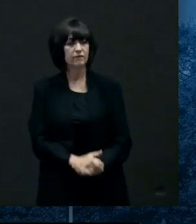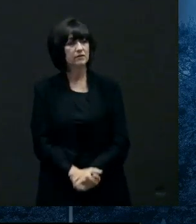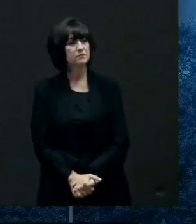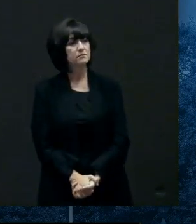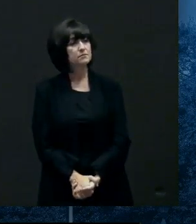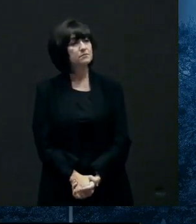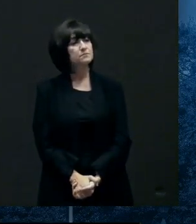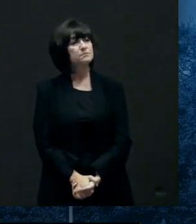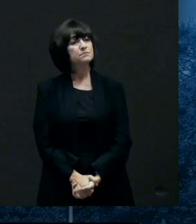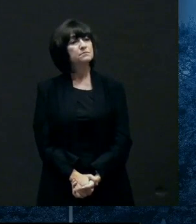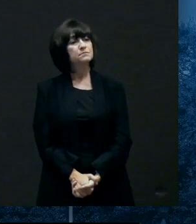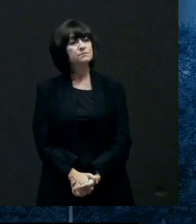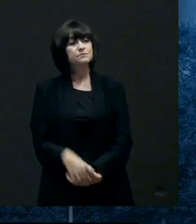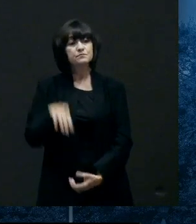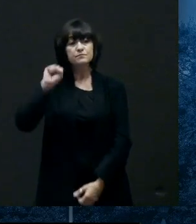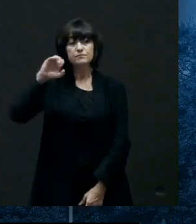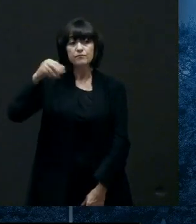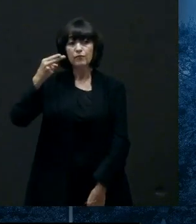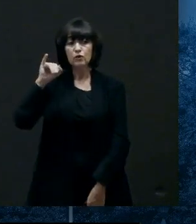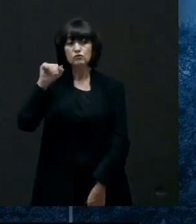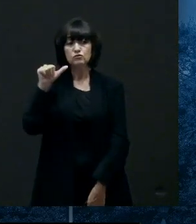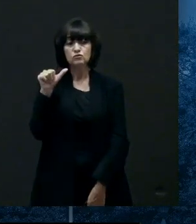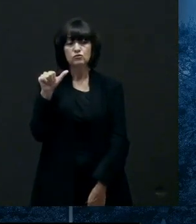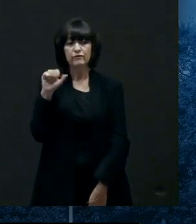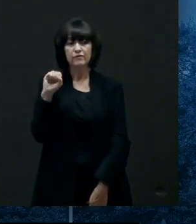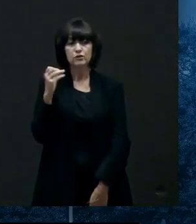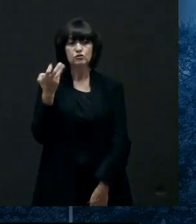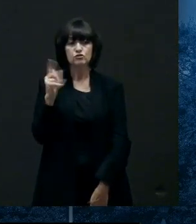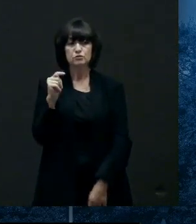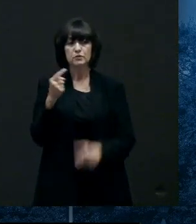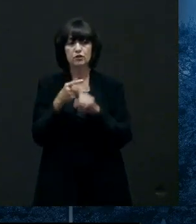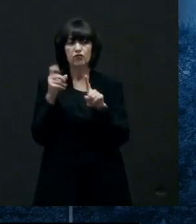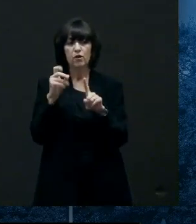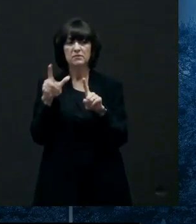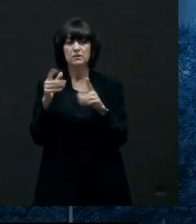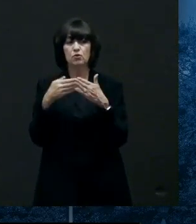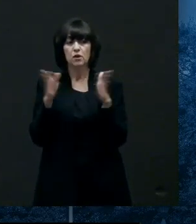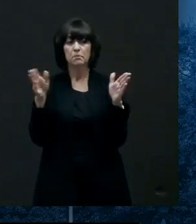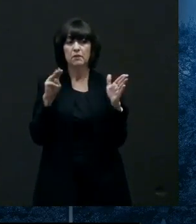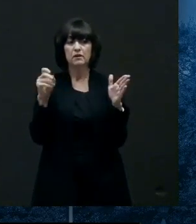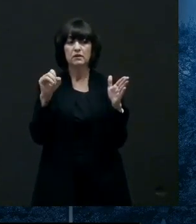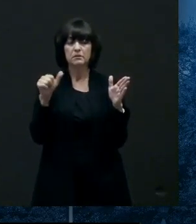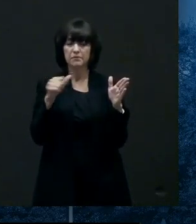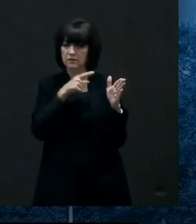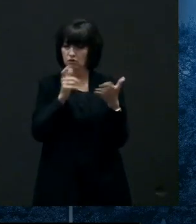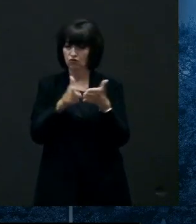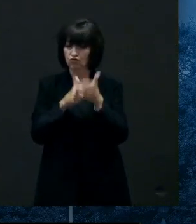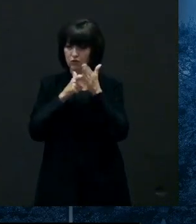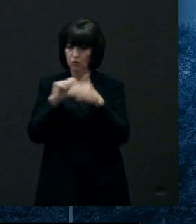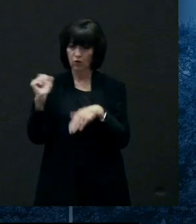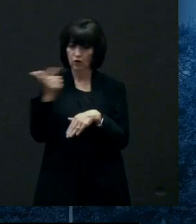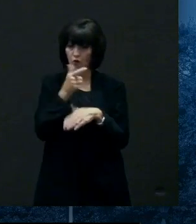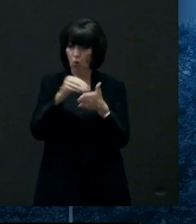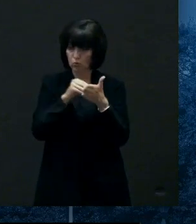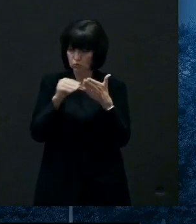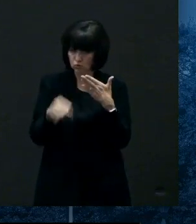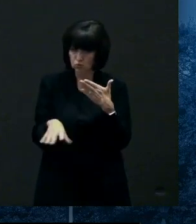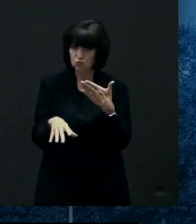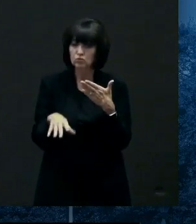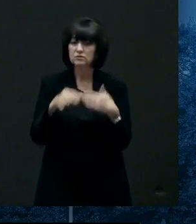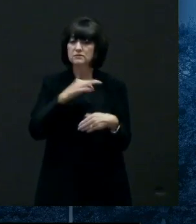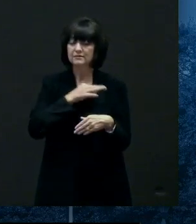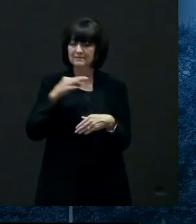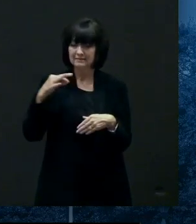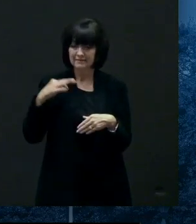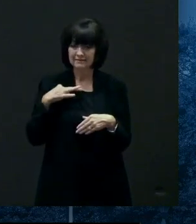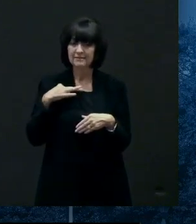from sophia schmidt at delaware public media the university of delaware is requiring all students faculty and staff to be tested within 14 days